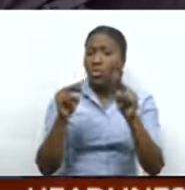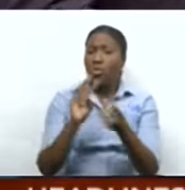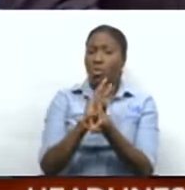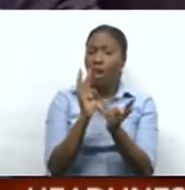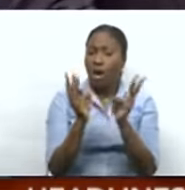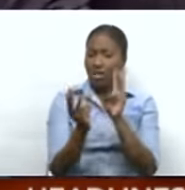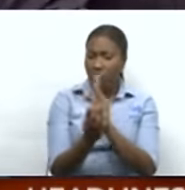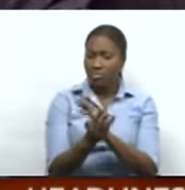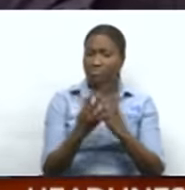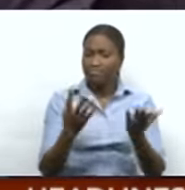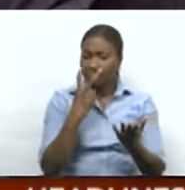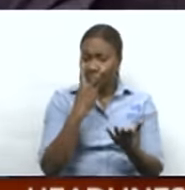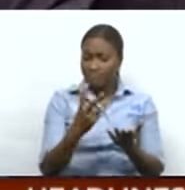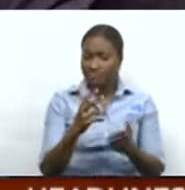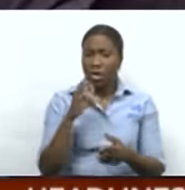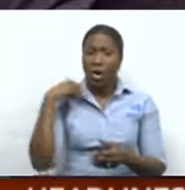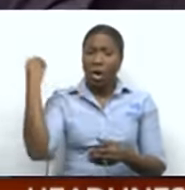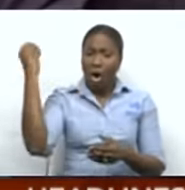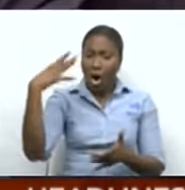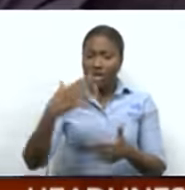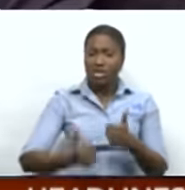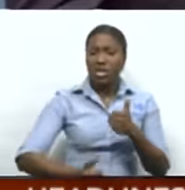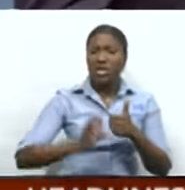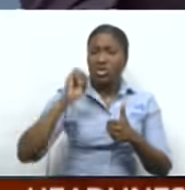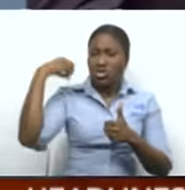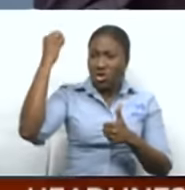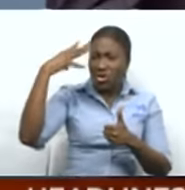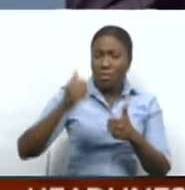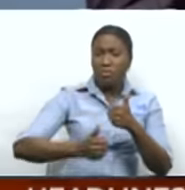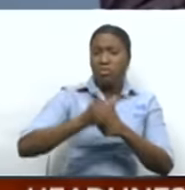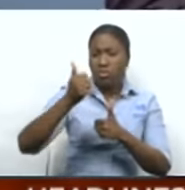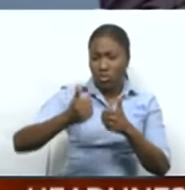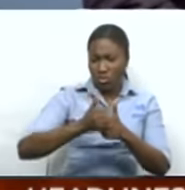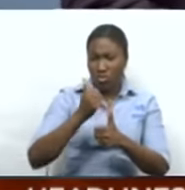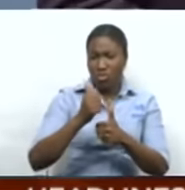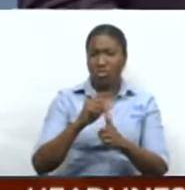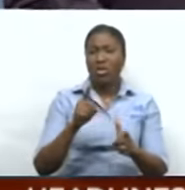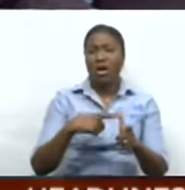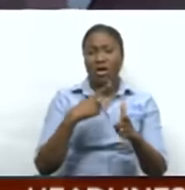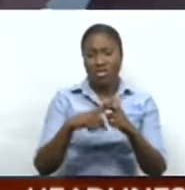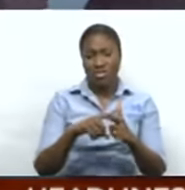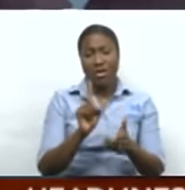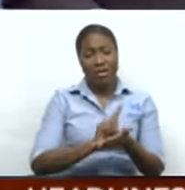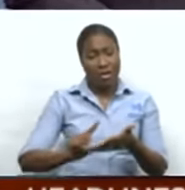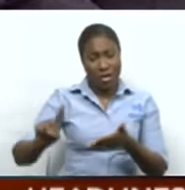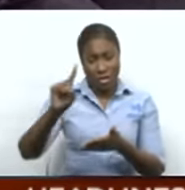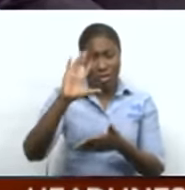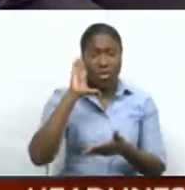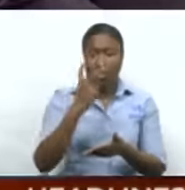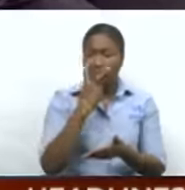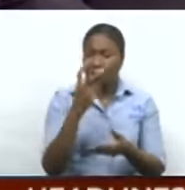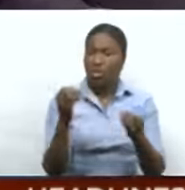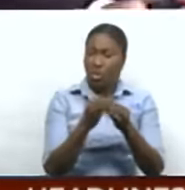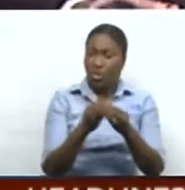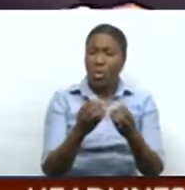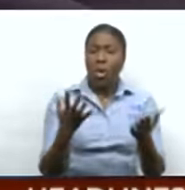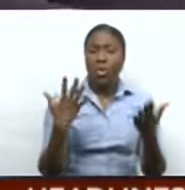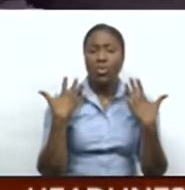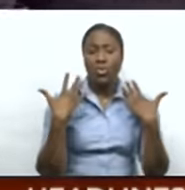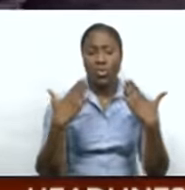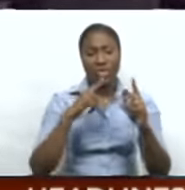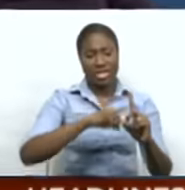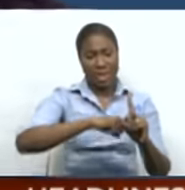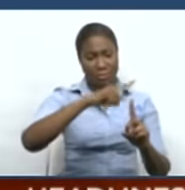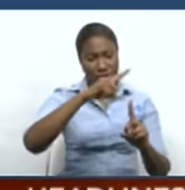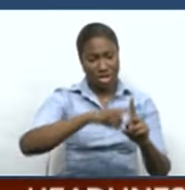forecast. Well, mostly hot and sunny through the weekend. That hot spell alert ends on Monday. But come next week we will be seeing some cooler temperatures. We also